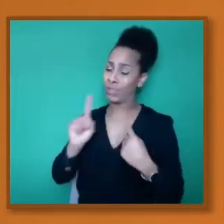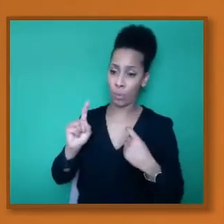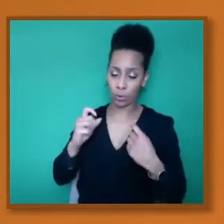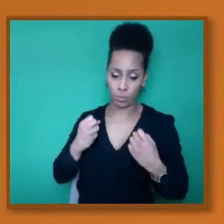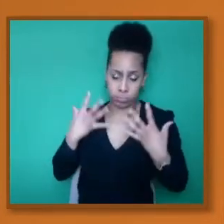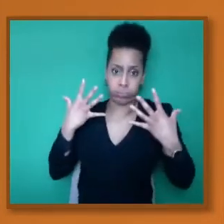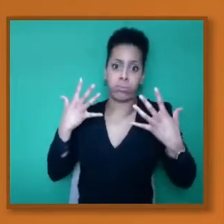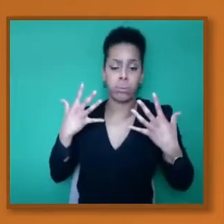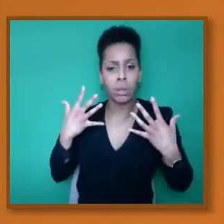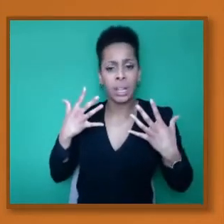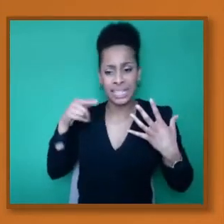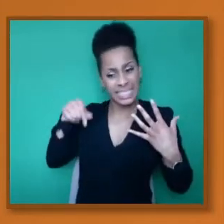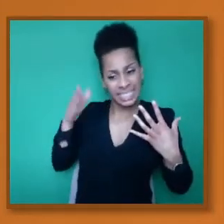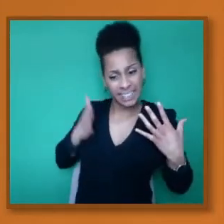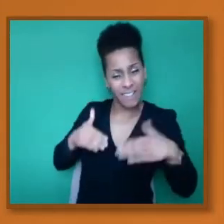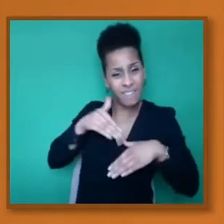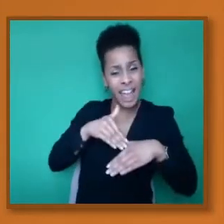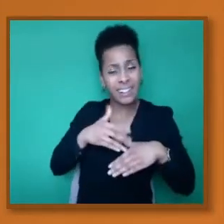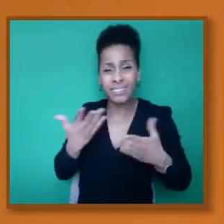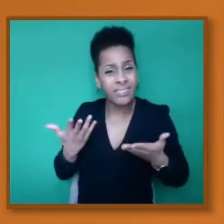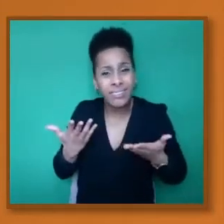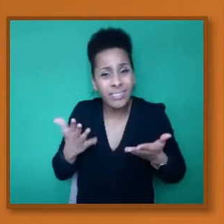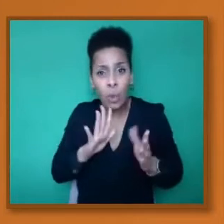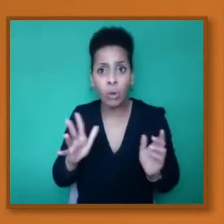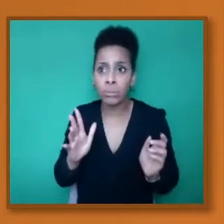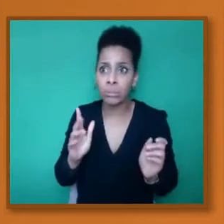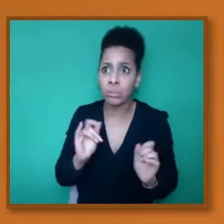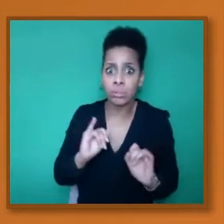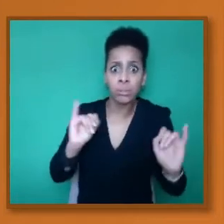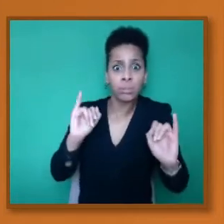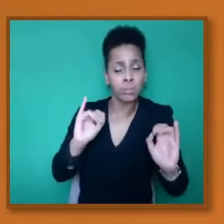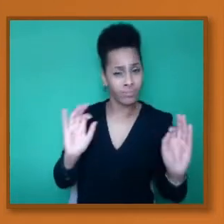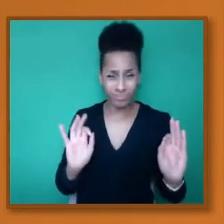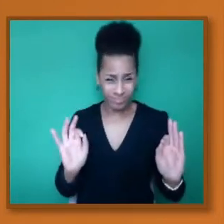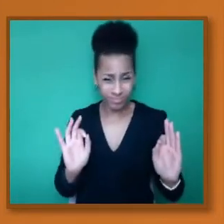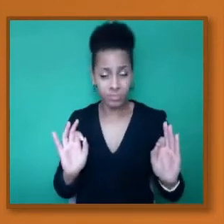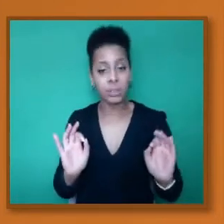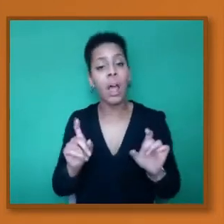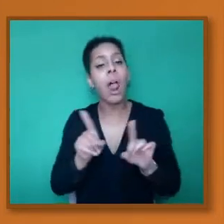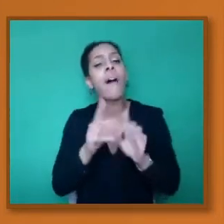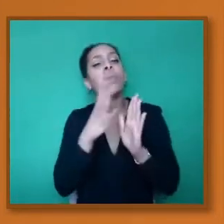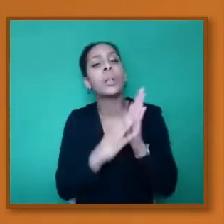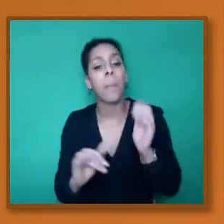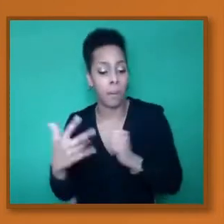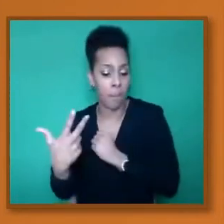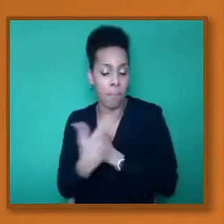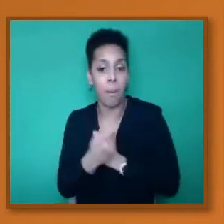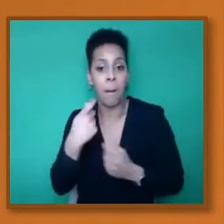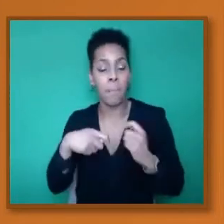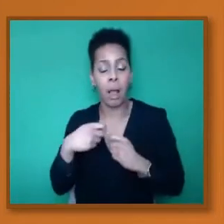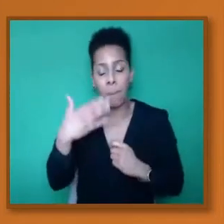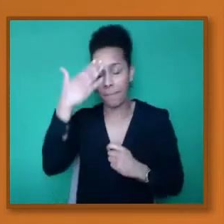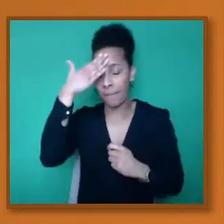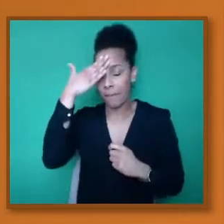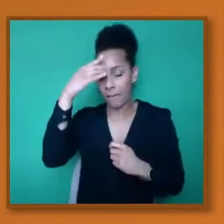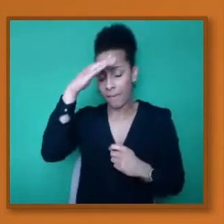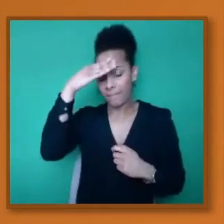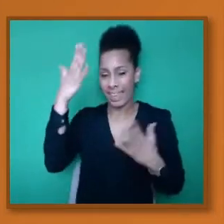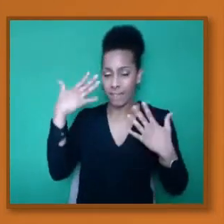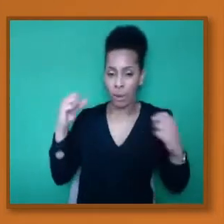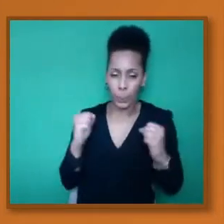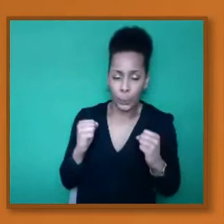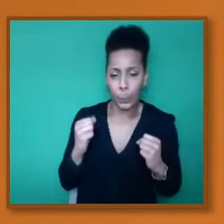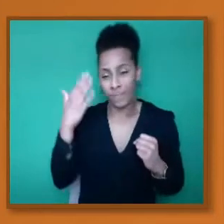unusual. So, for example, you know, you might get fever. I should point out, that's actually a body's response to an